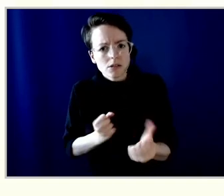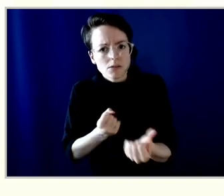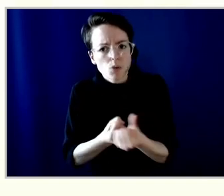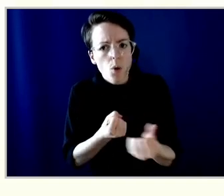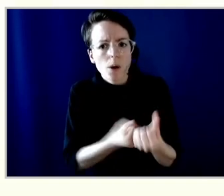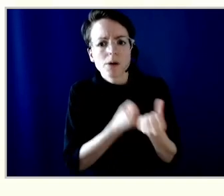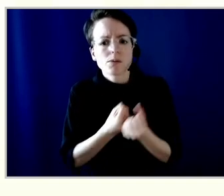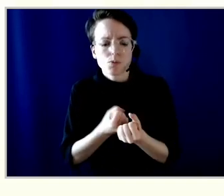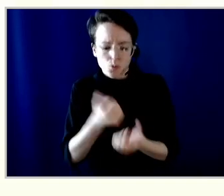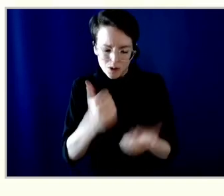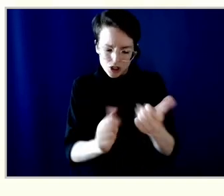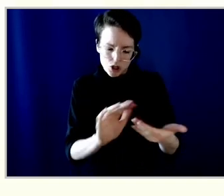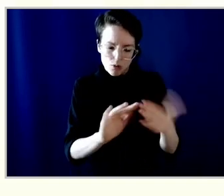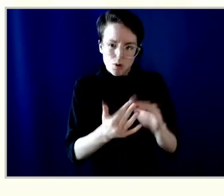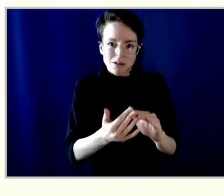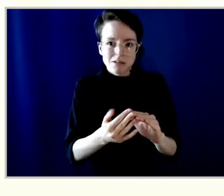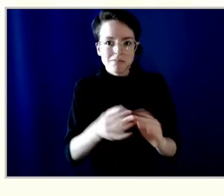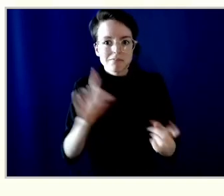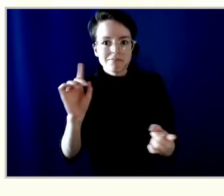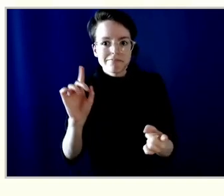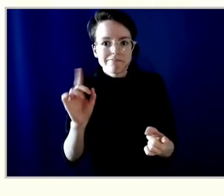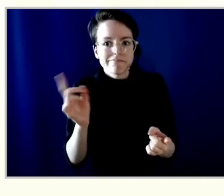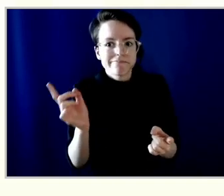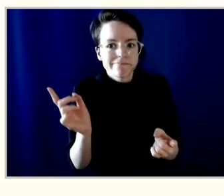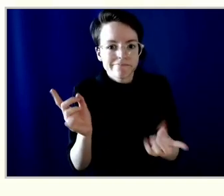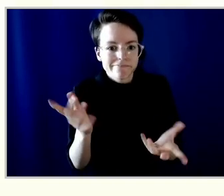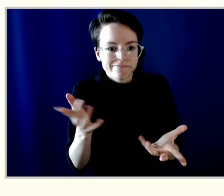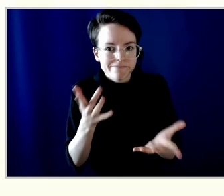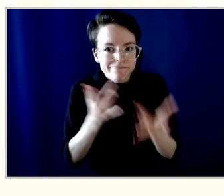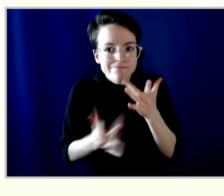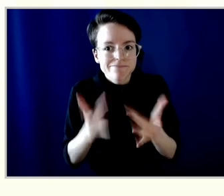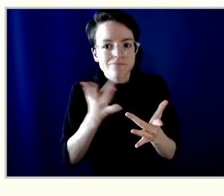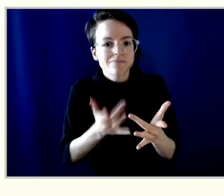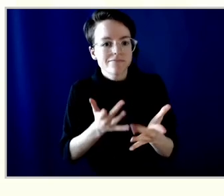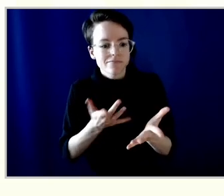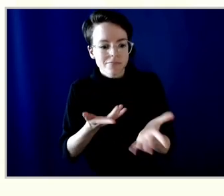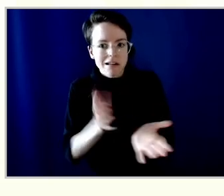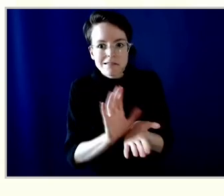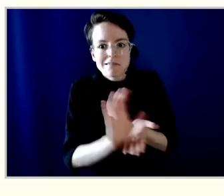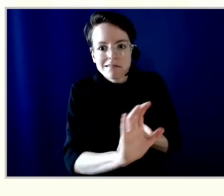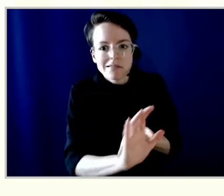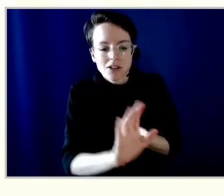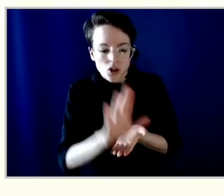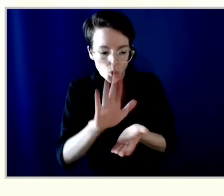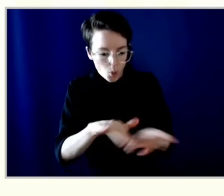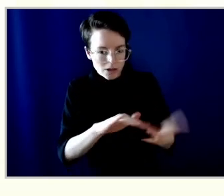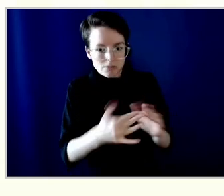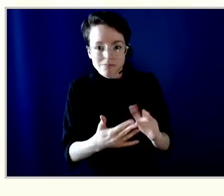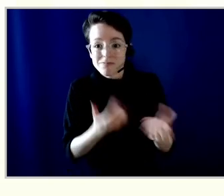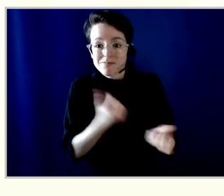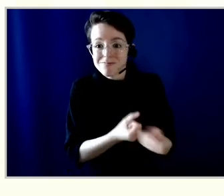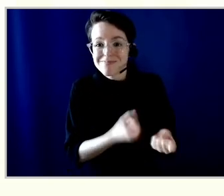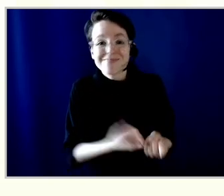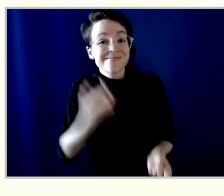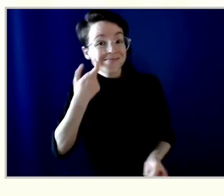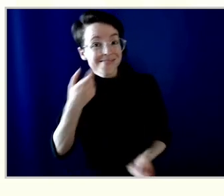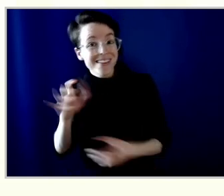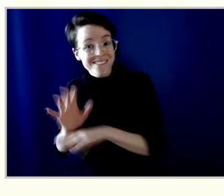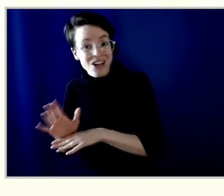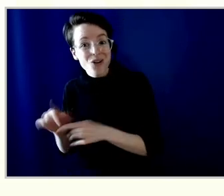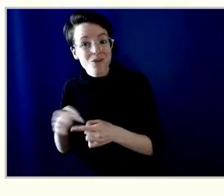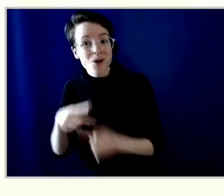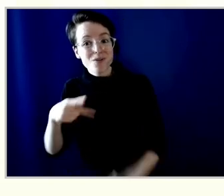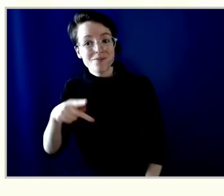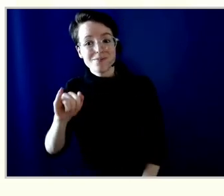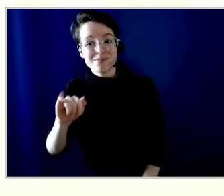example, keeping Pigeon Park opened in the downtown east side throughout the pandemic. You know, just to give you an example. And through our community